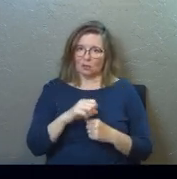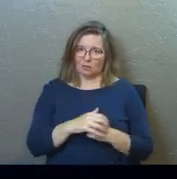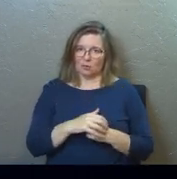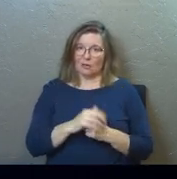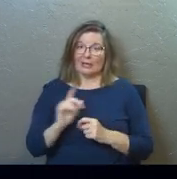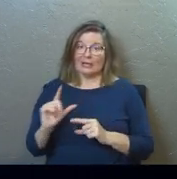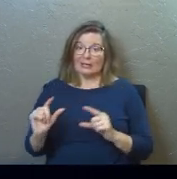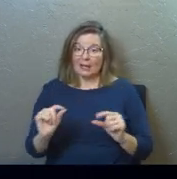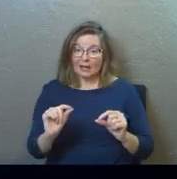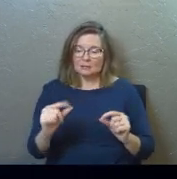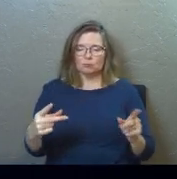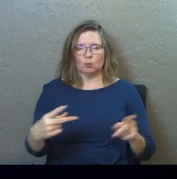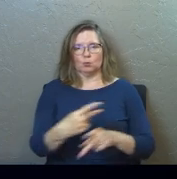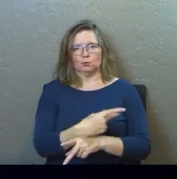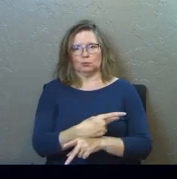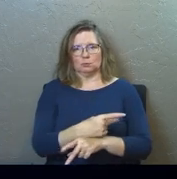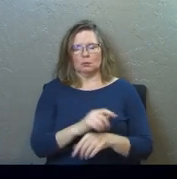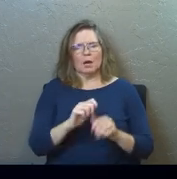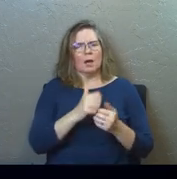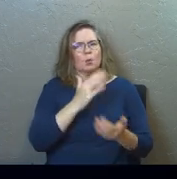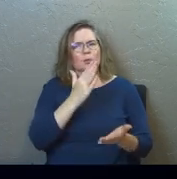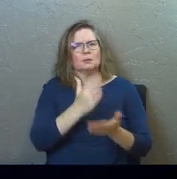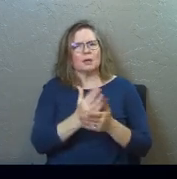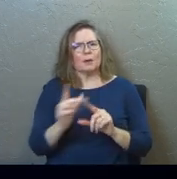makes it worse. So how do we stop it?